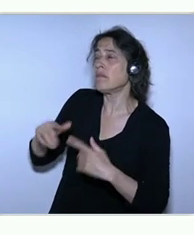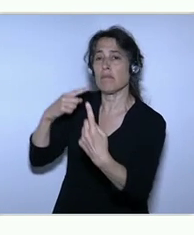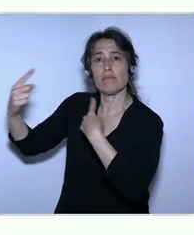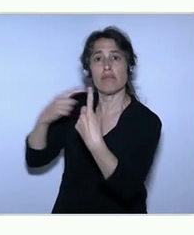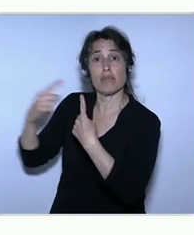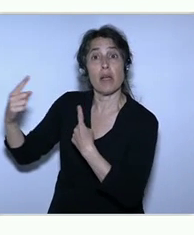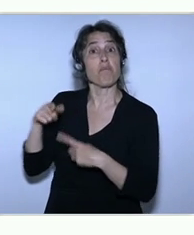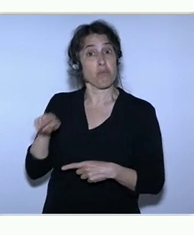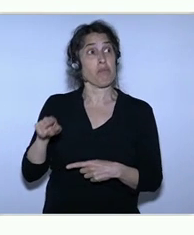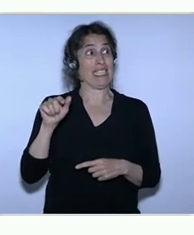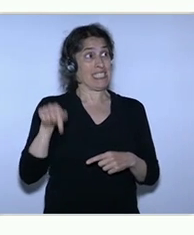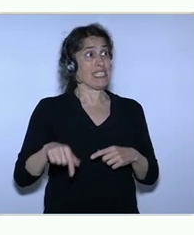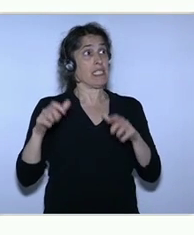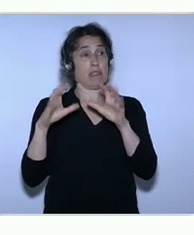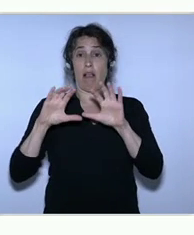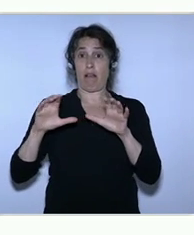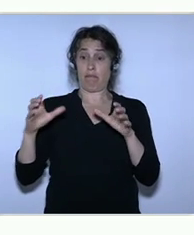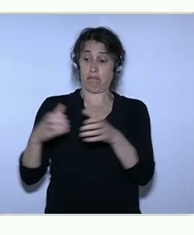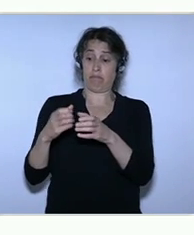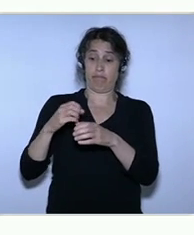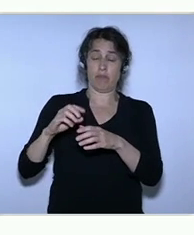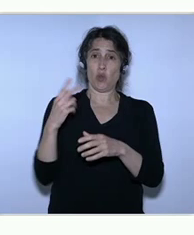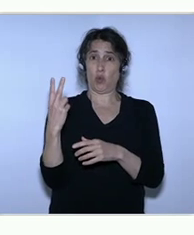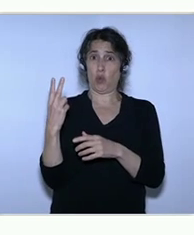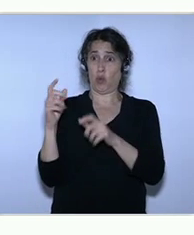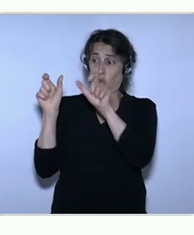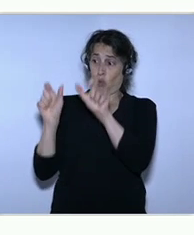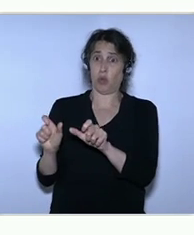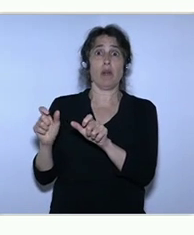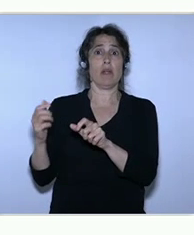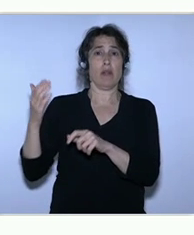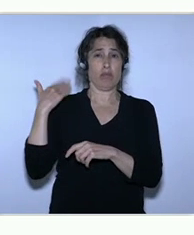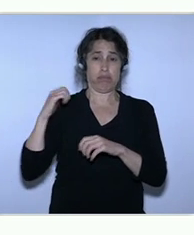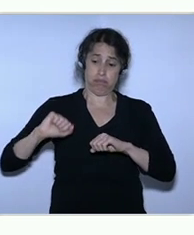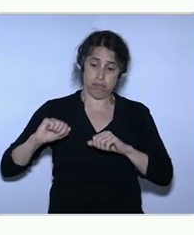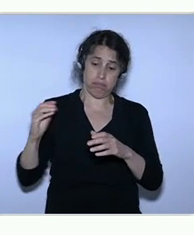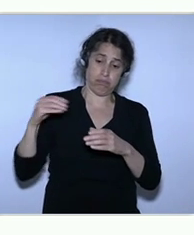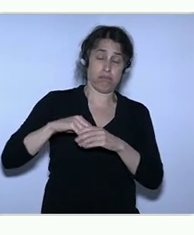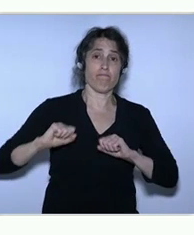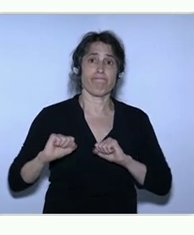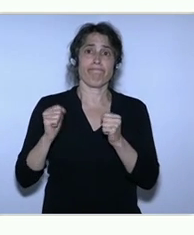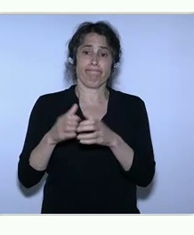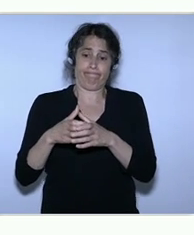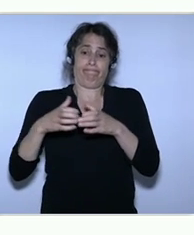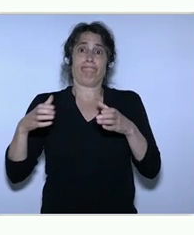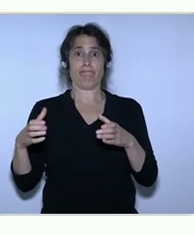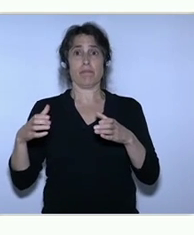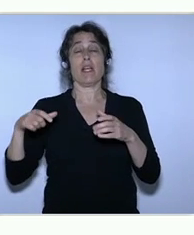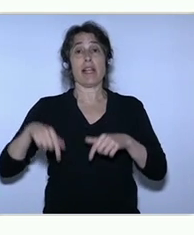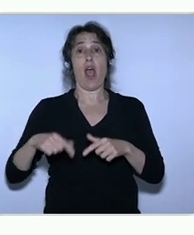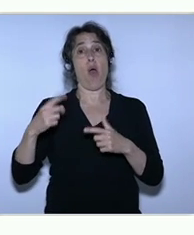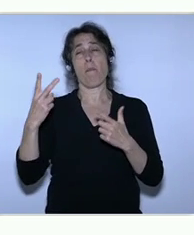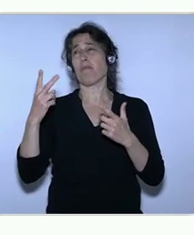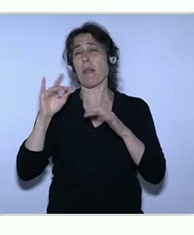Infogram has grown since those two founders started it. And in just a couple of years, they've raised a few million dollars of funding,